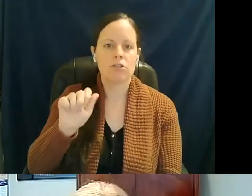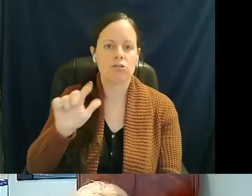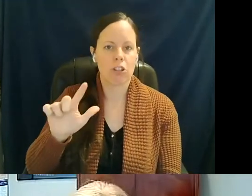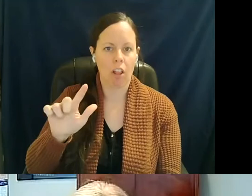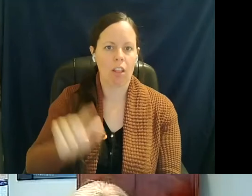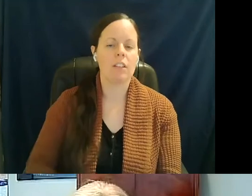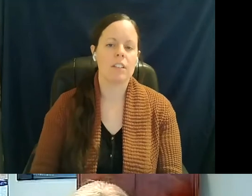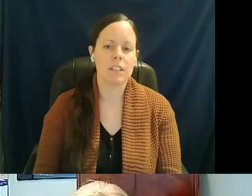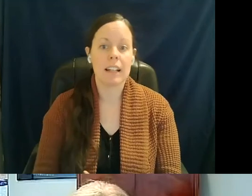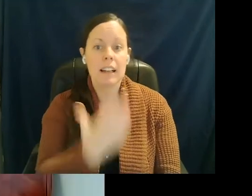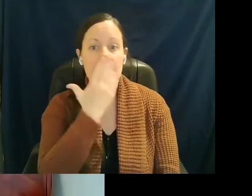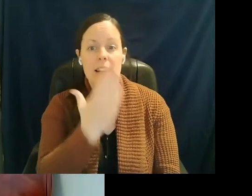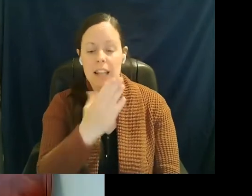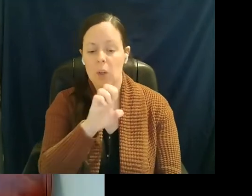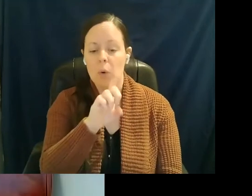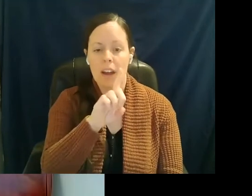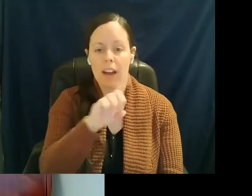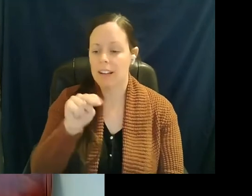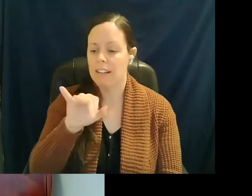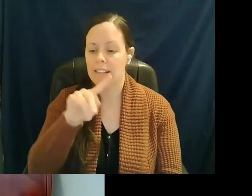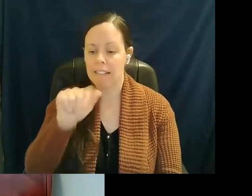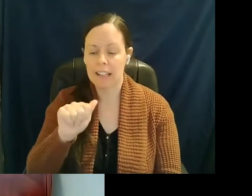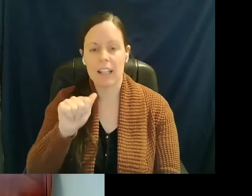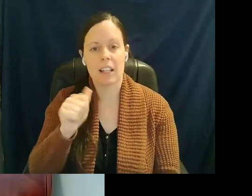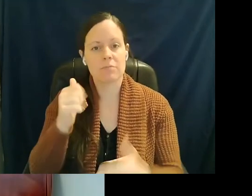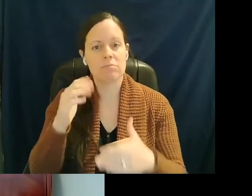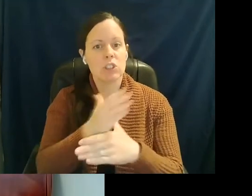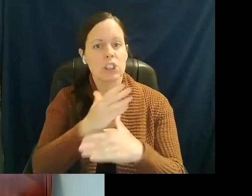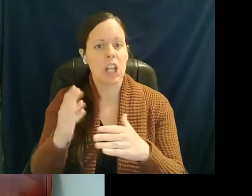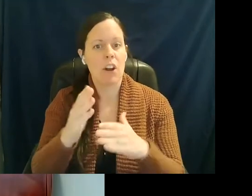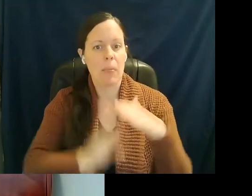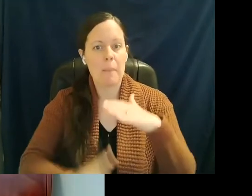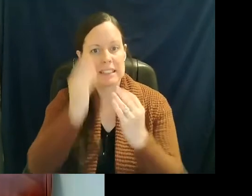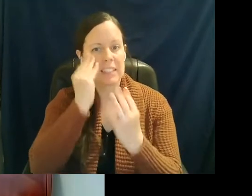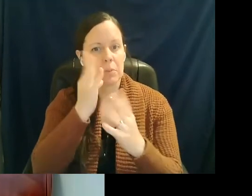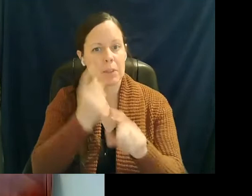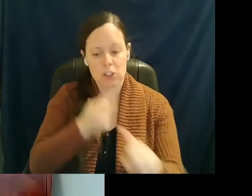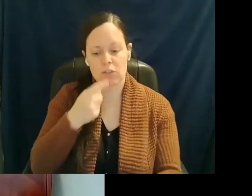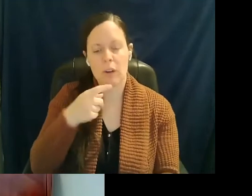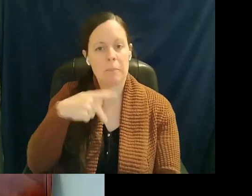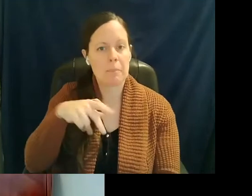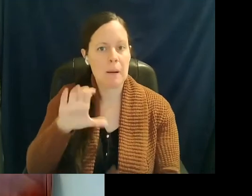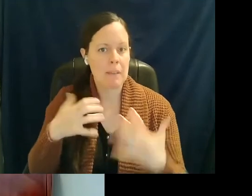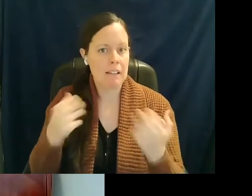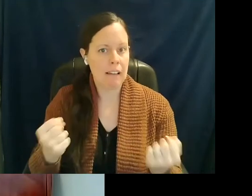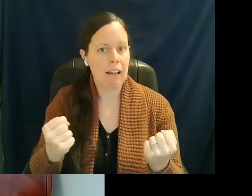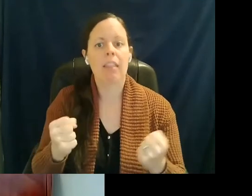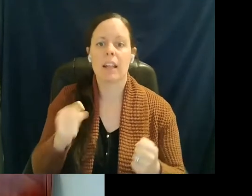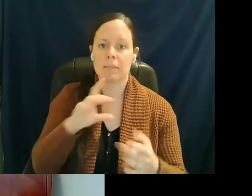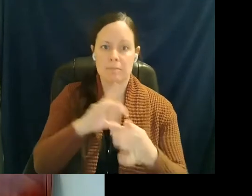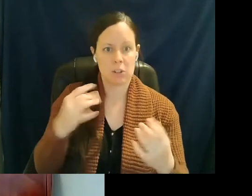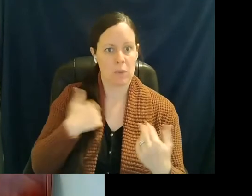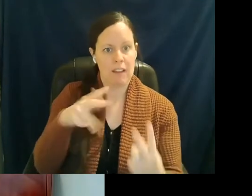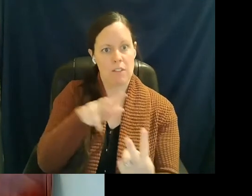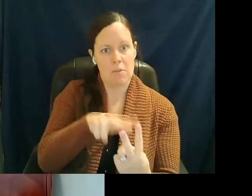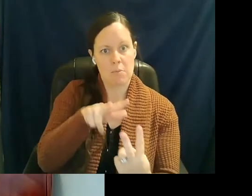Thank you, Ed and Anita for sharing that basic information from public health today. As Ed mentioned, we have our partners here on the call. So Linda